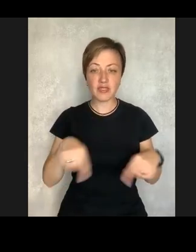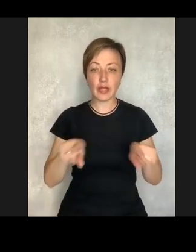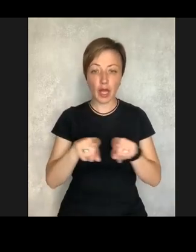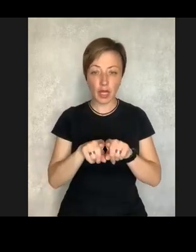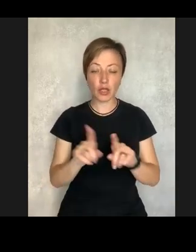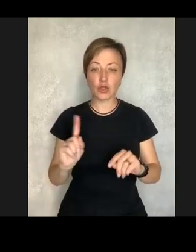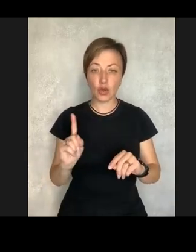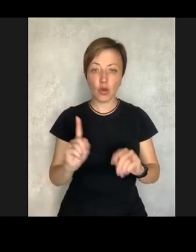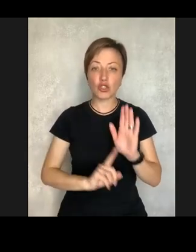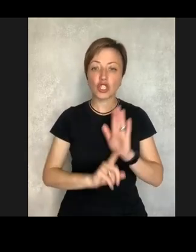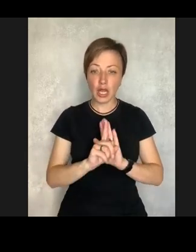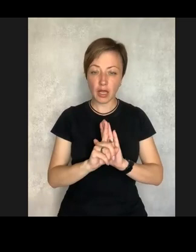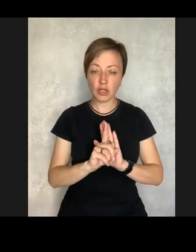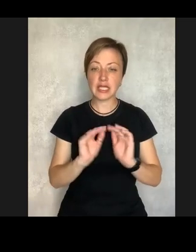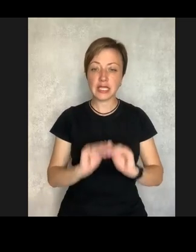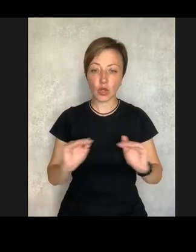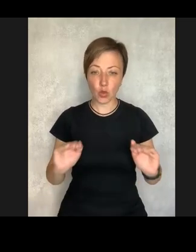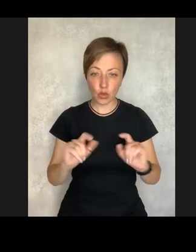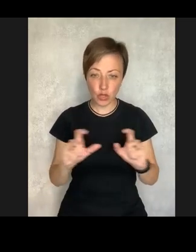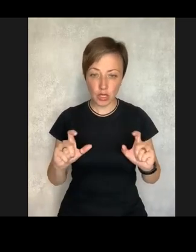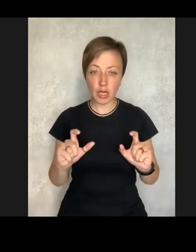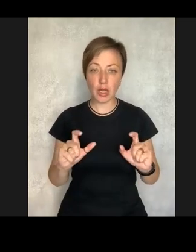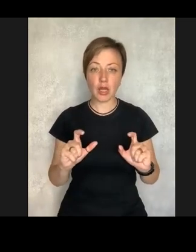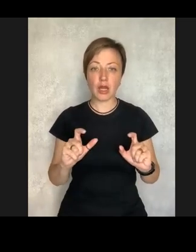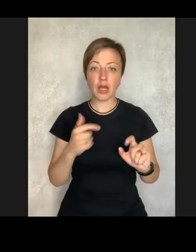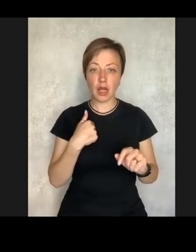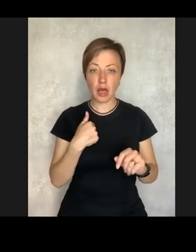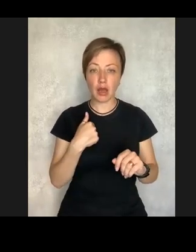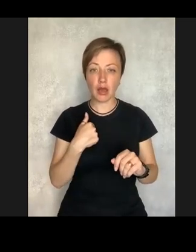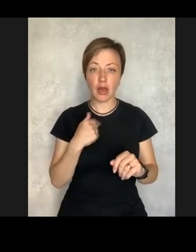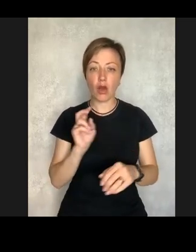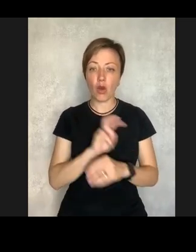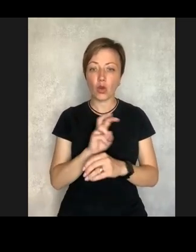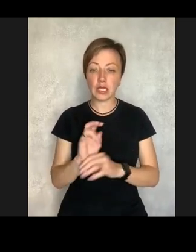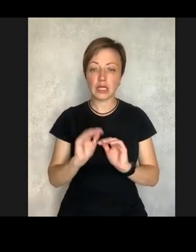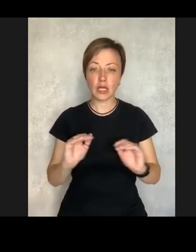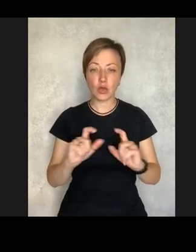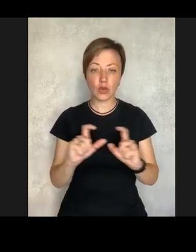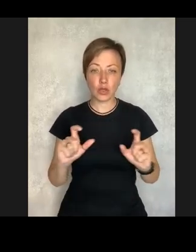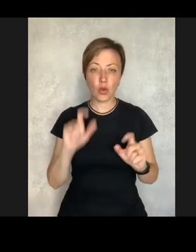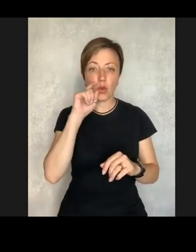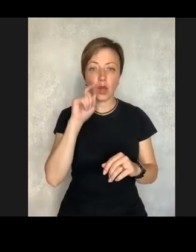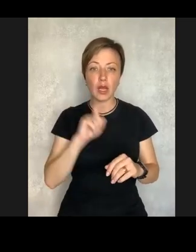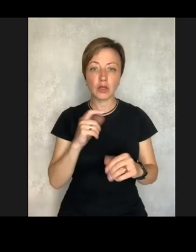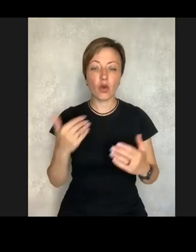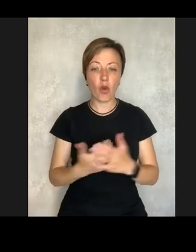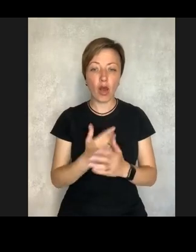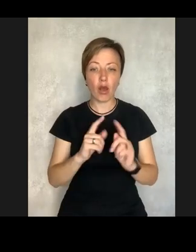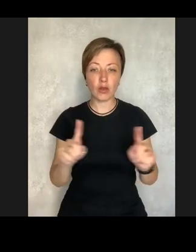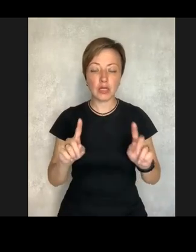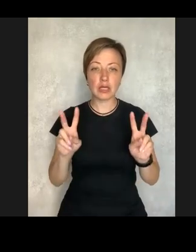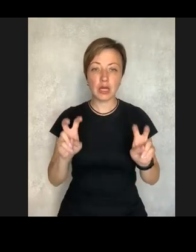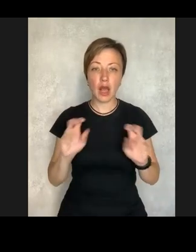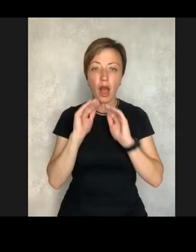capable. Our experience was starting with the kindergarten. Well,